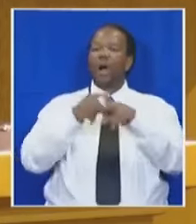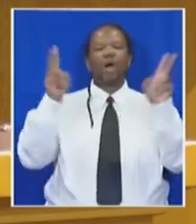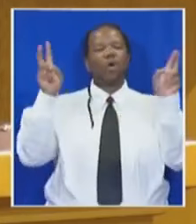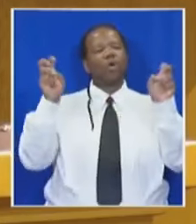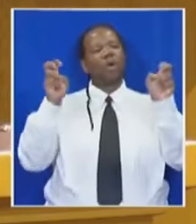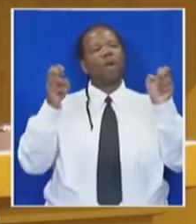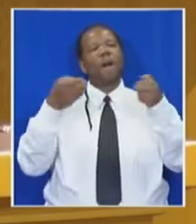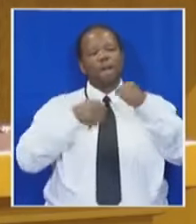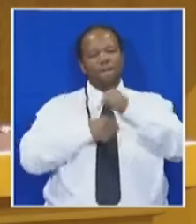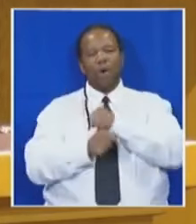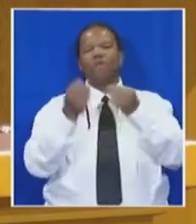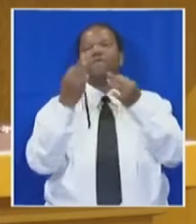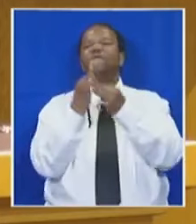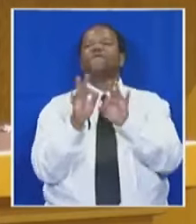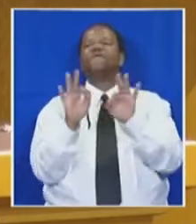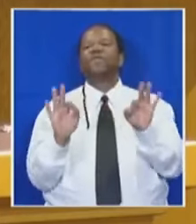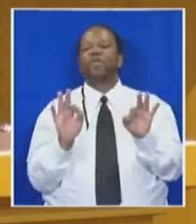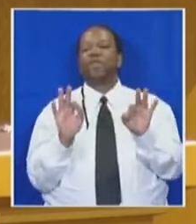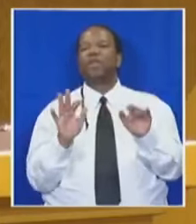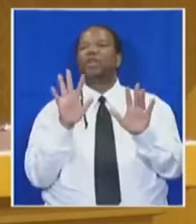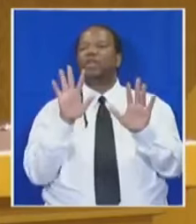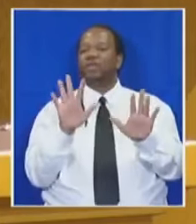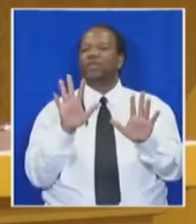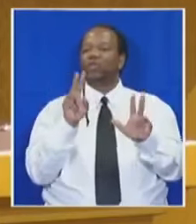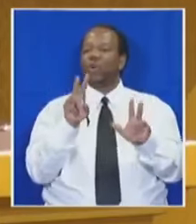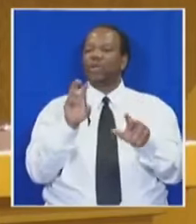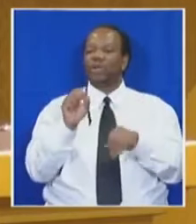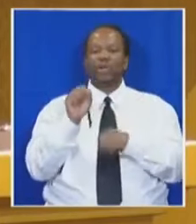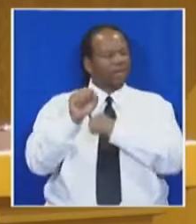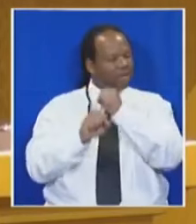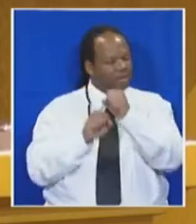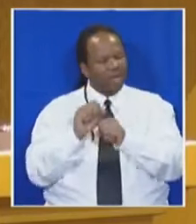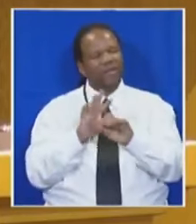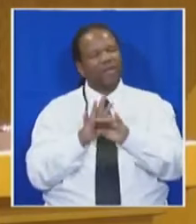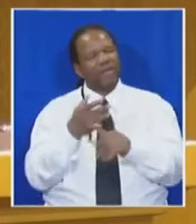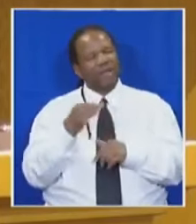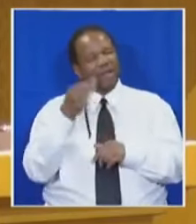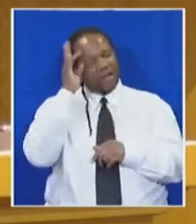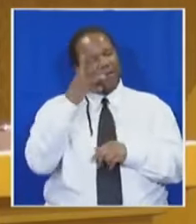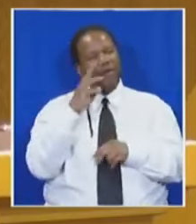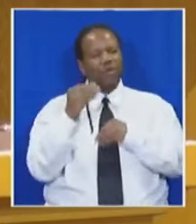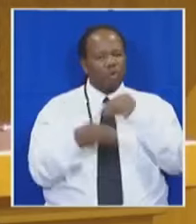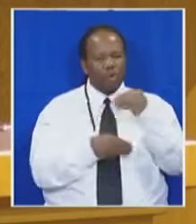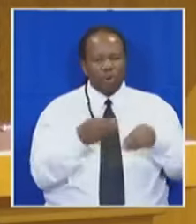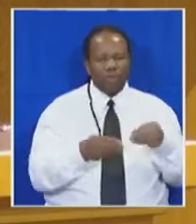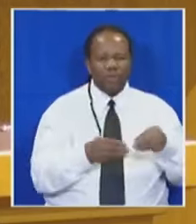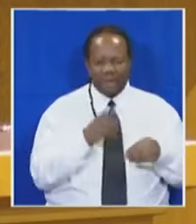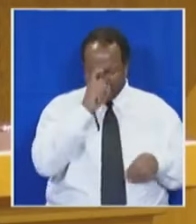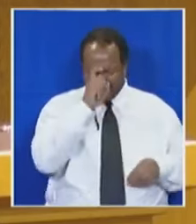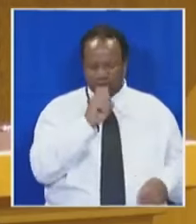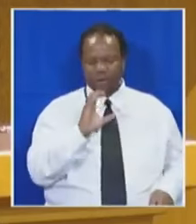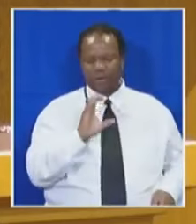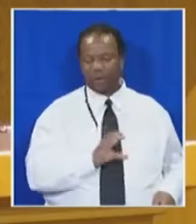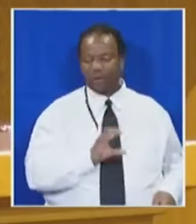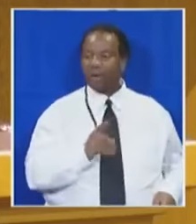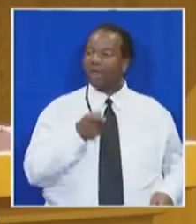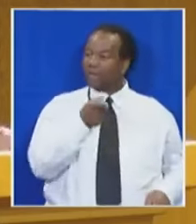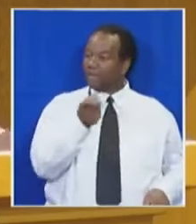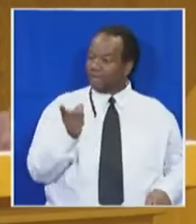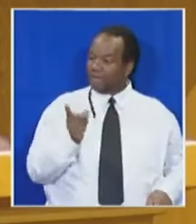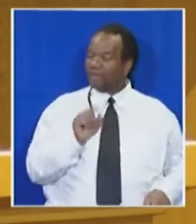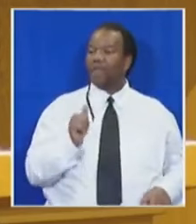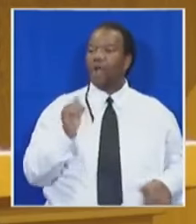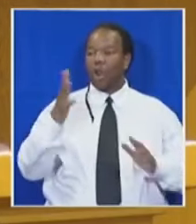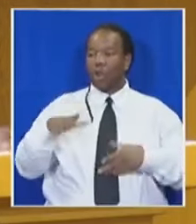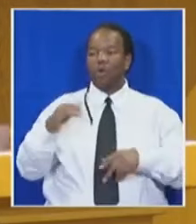to two decades of compounding ground, government corruption and greed. This is a lost generation whose government has turned